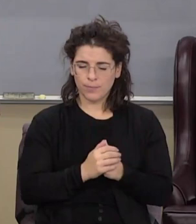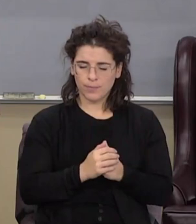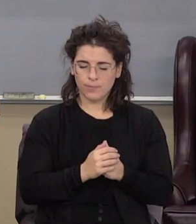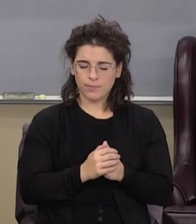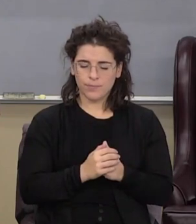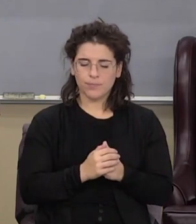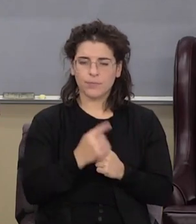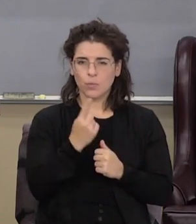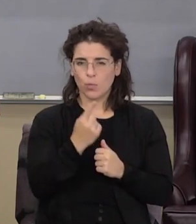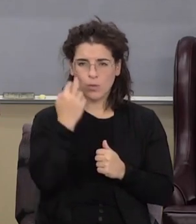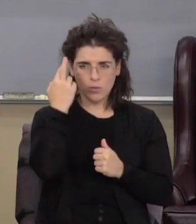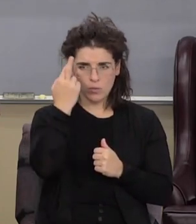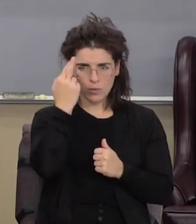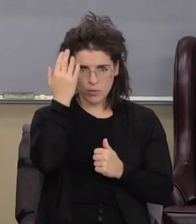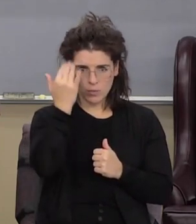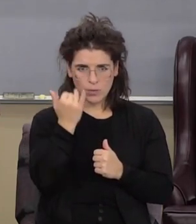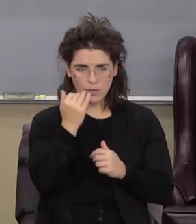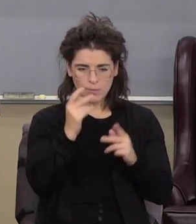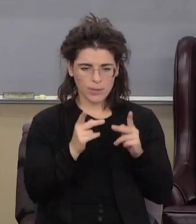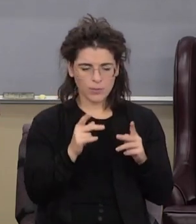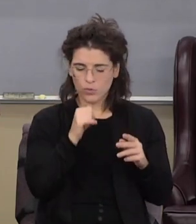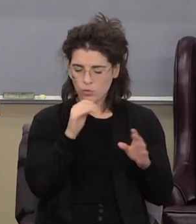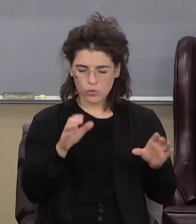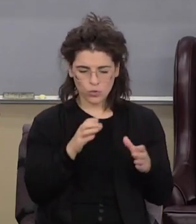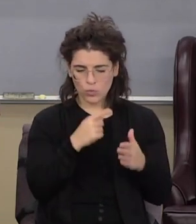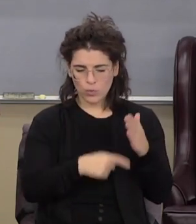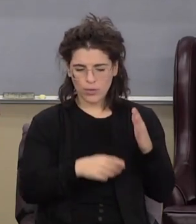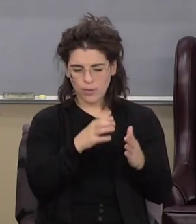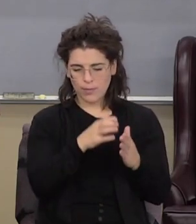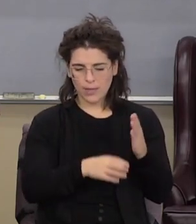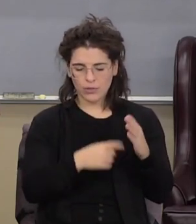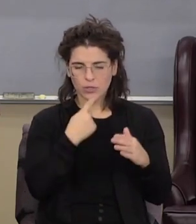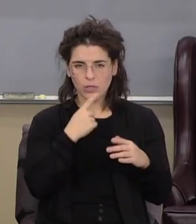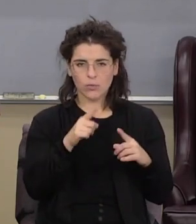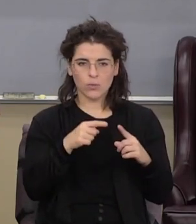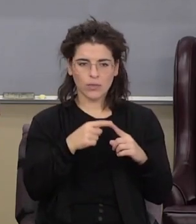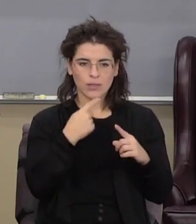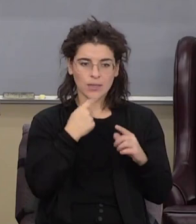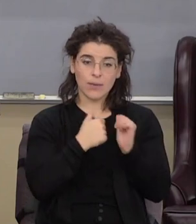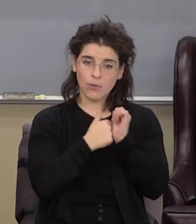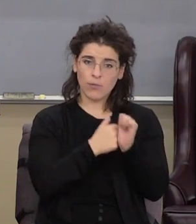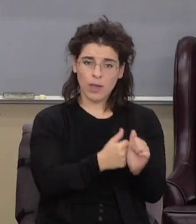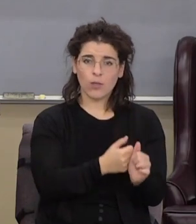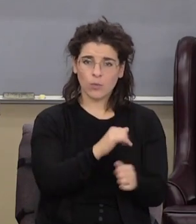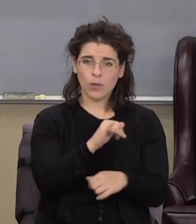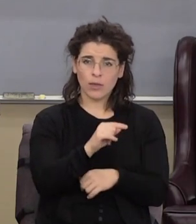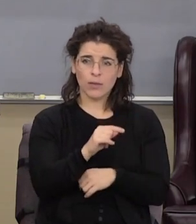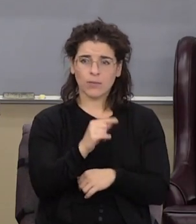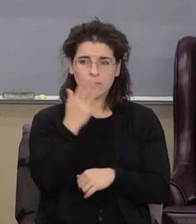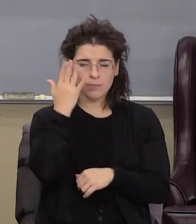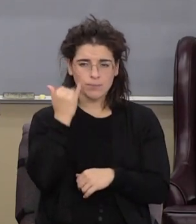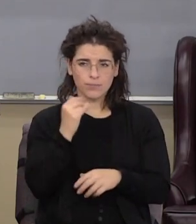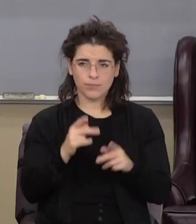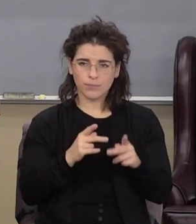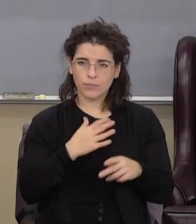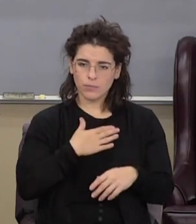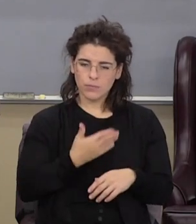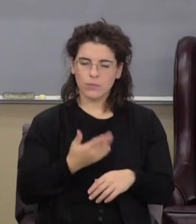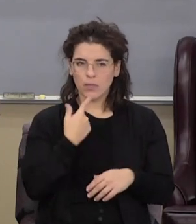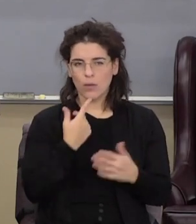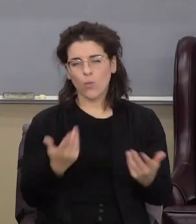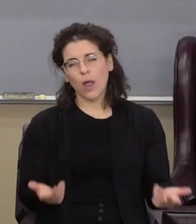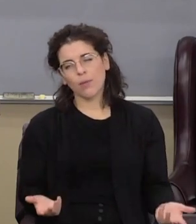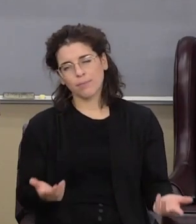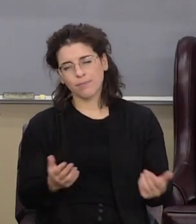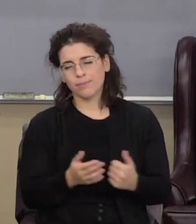That's one reason that people don't do what that passage says when they claim they're following it. And that's why people are willing to say, well,